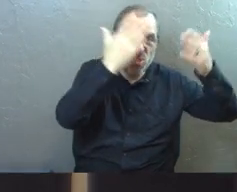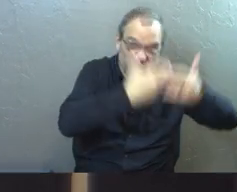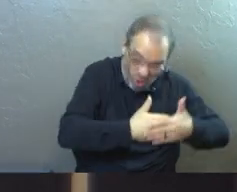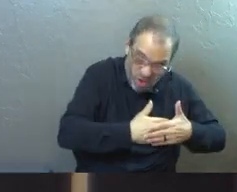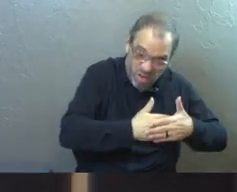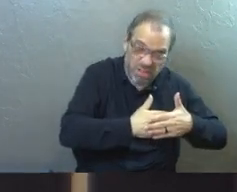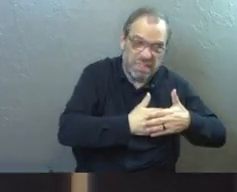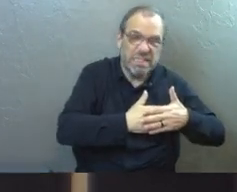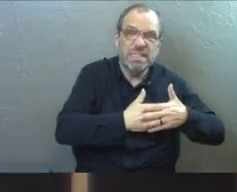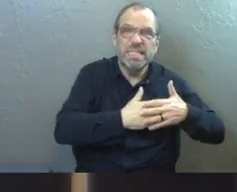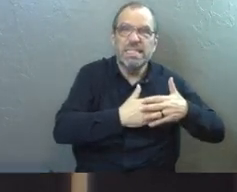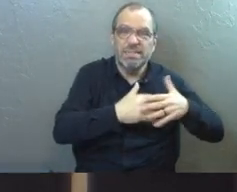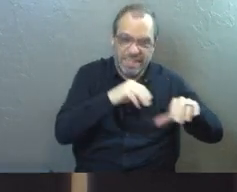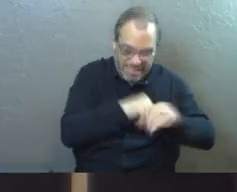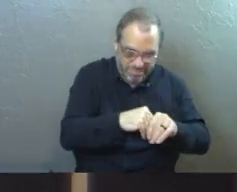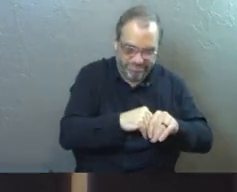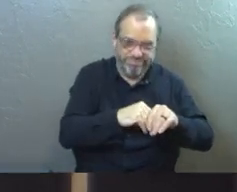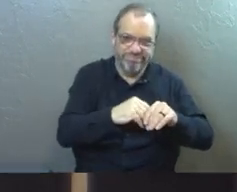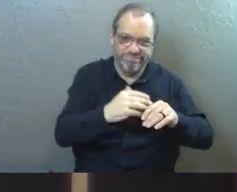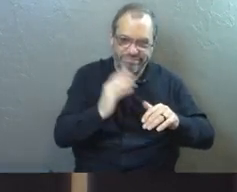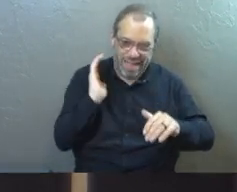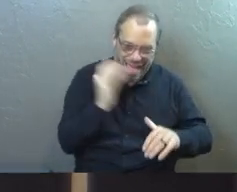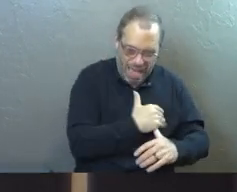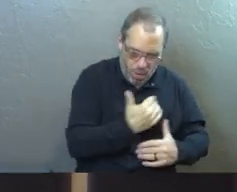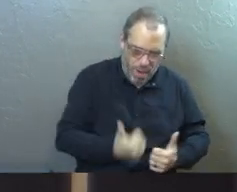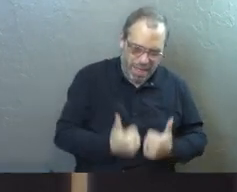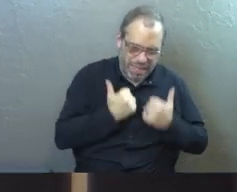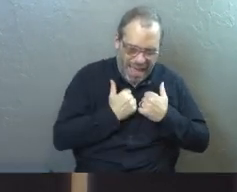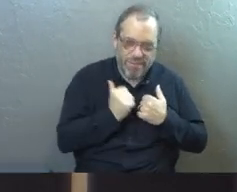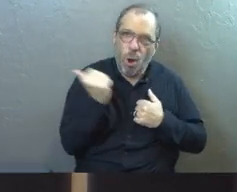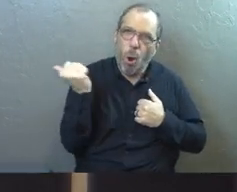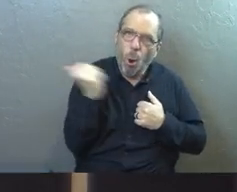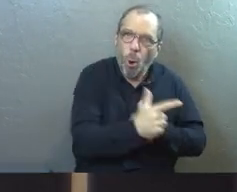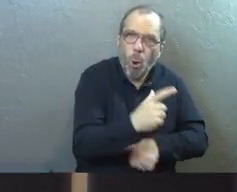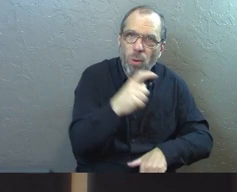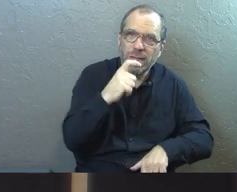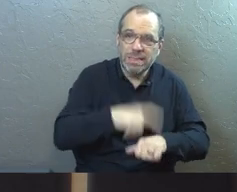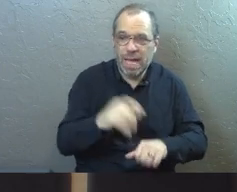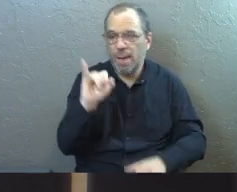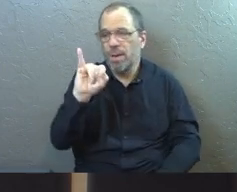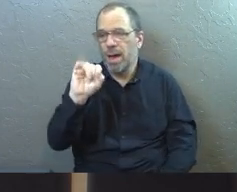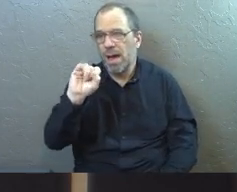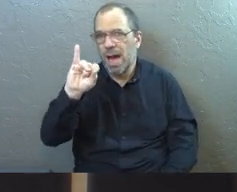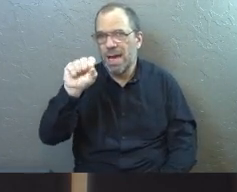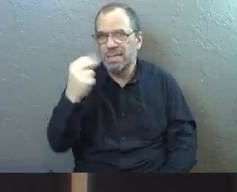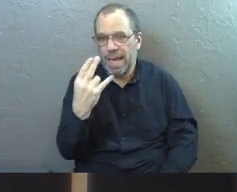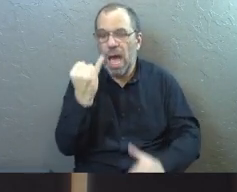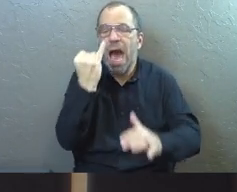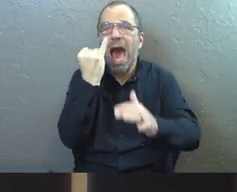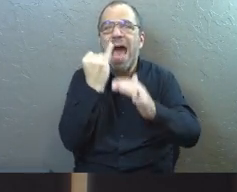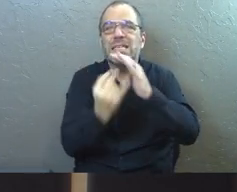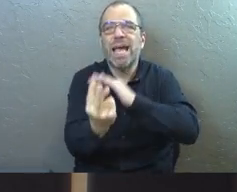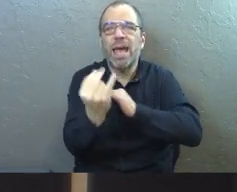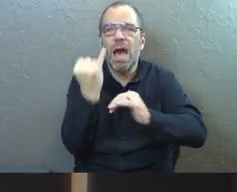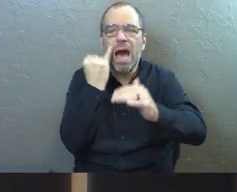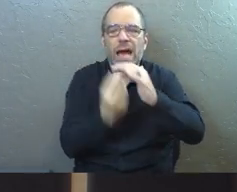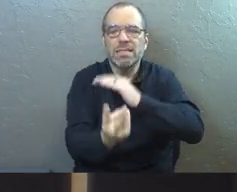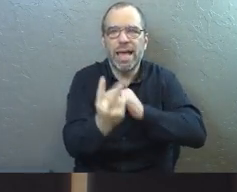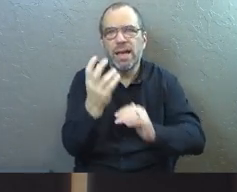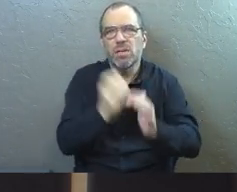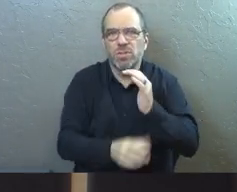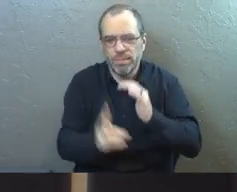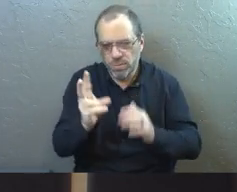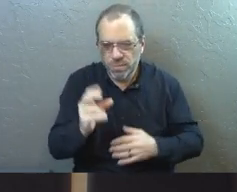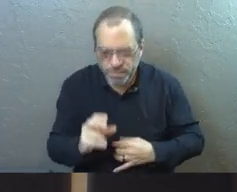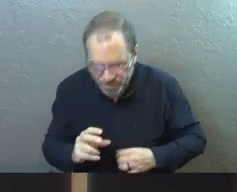There is darkness in our life all the time. Isaiah chapter nine, verse two, this is sort of a Christmas verse,